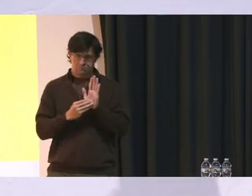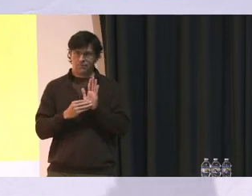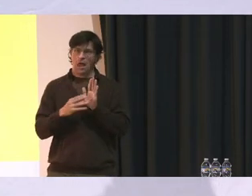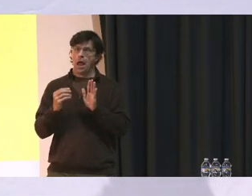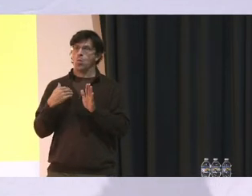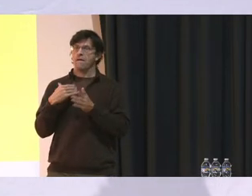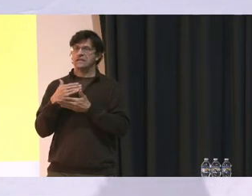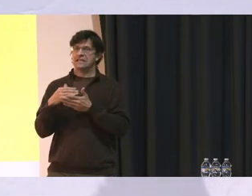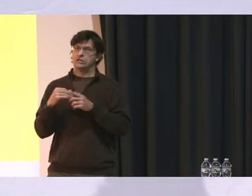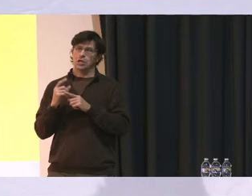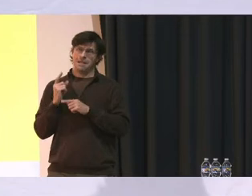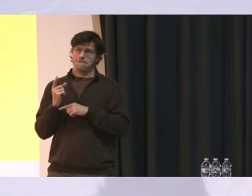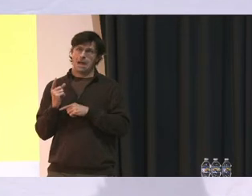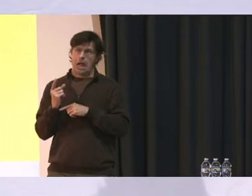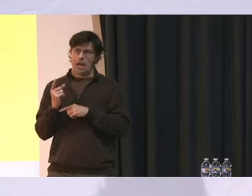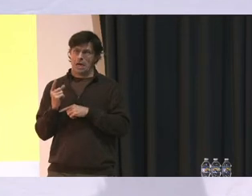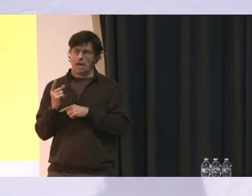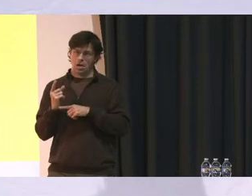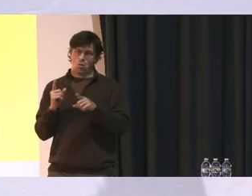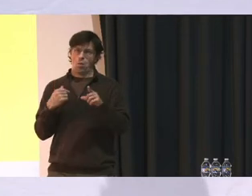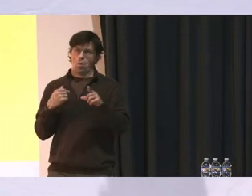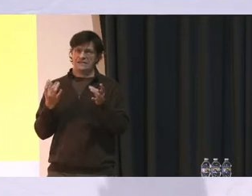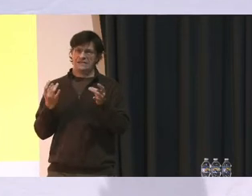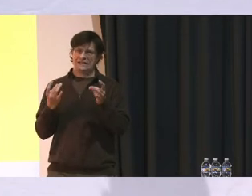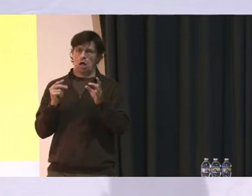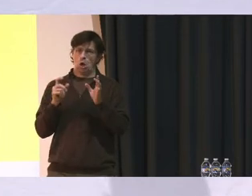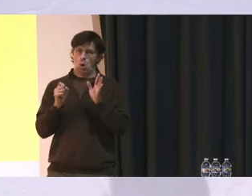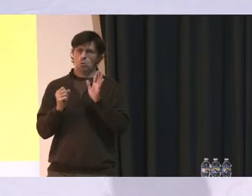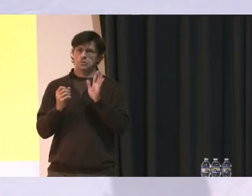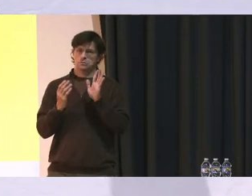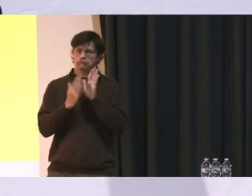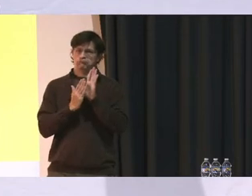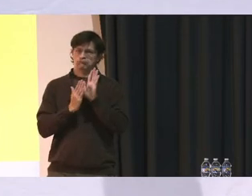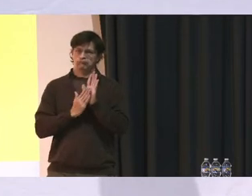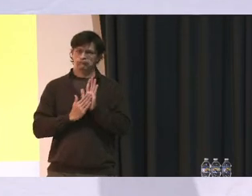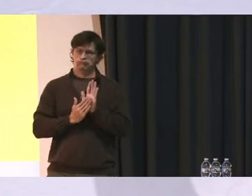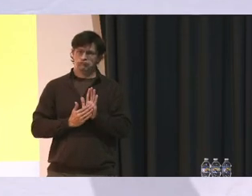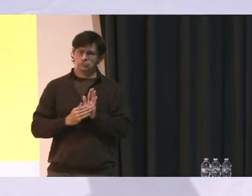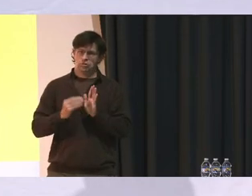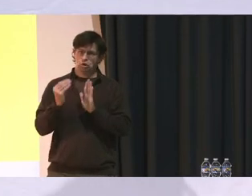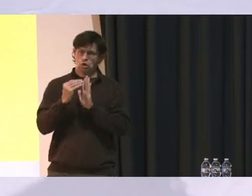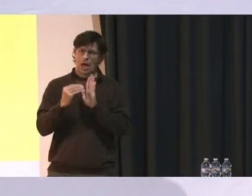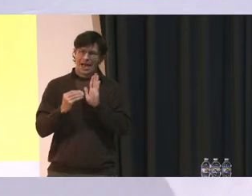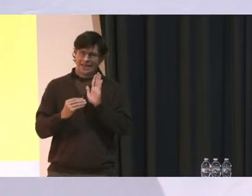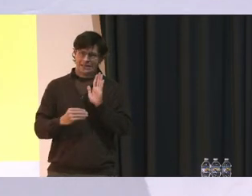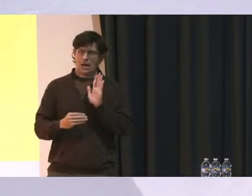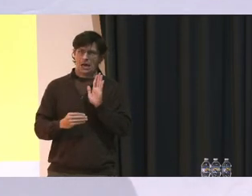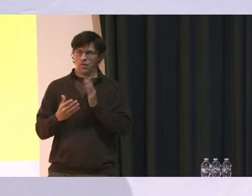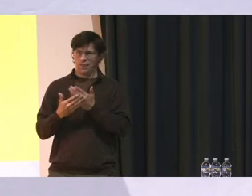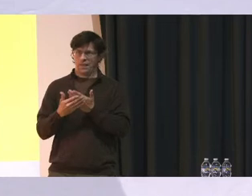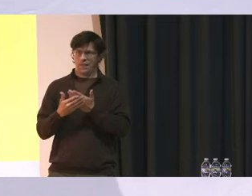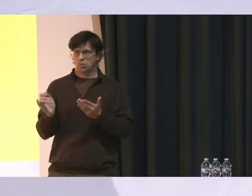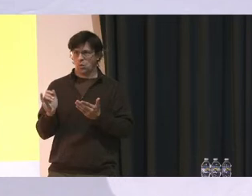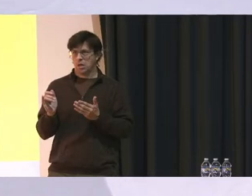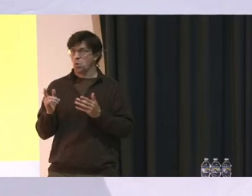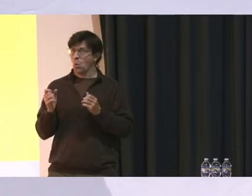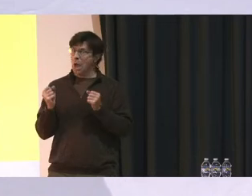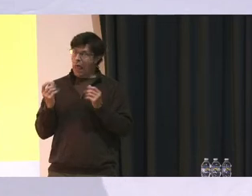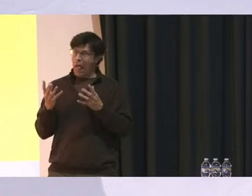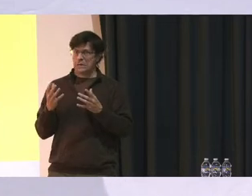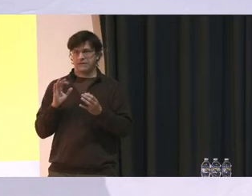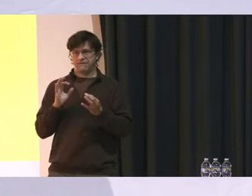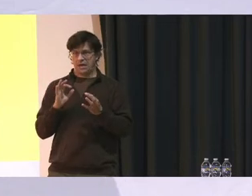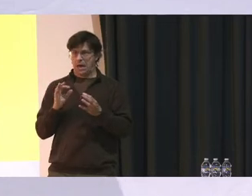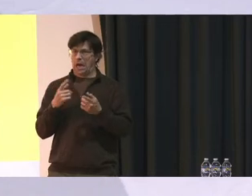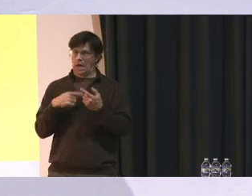back where we have sticky notes that we're jotting down, different things as well. So lots of feedback